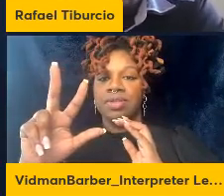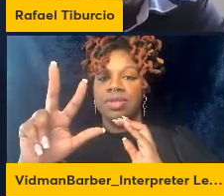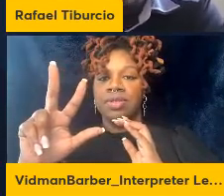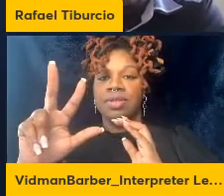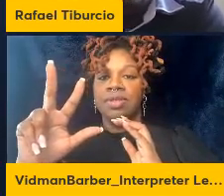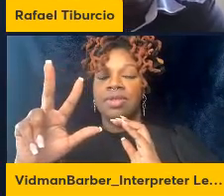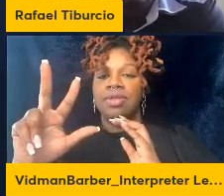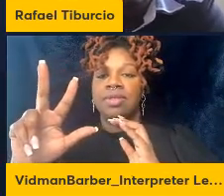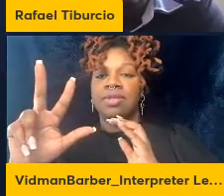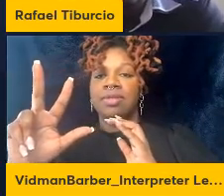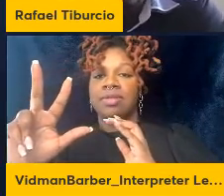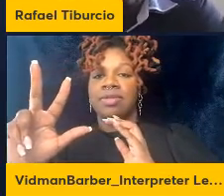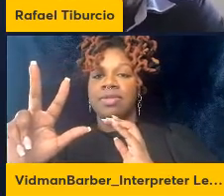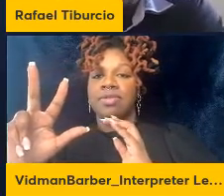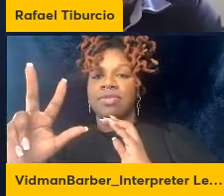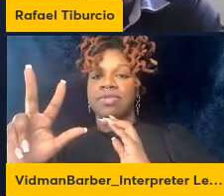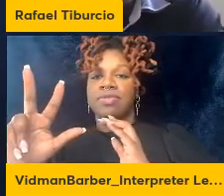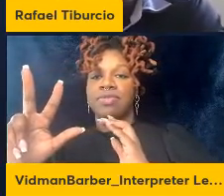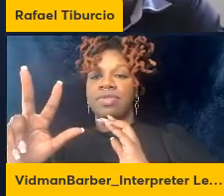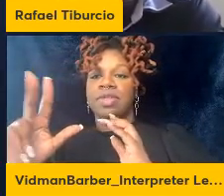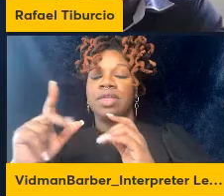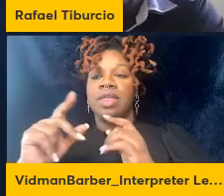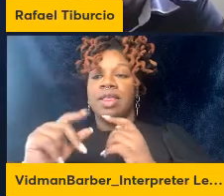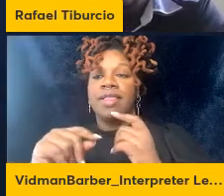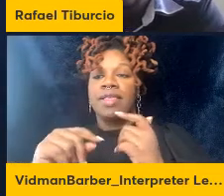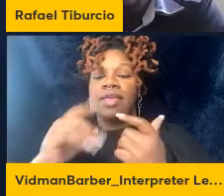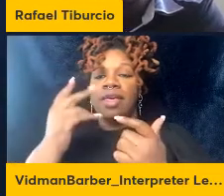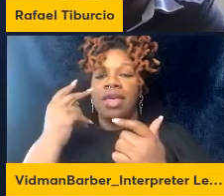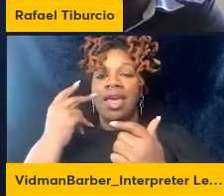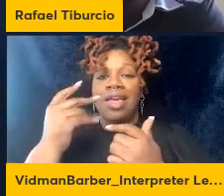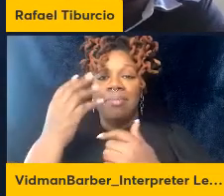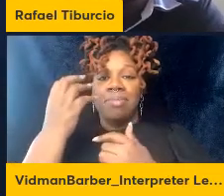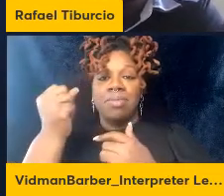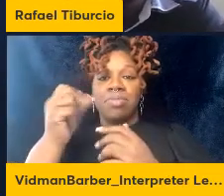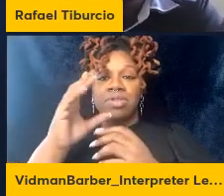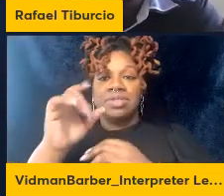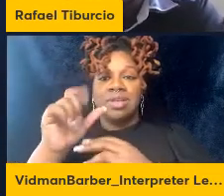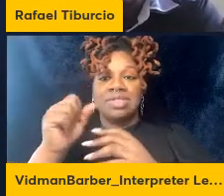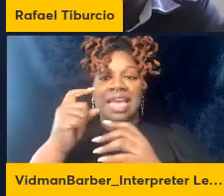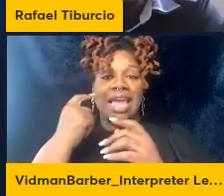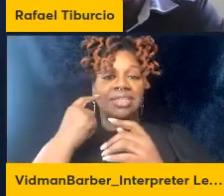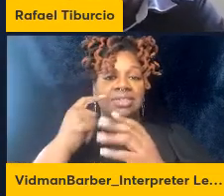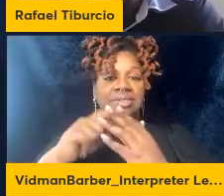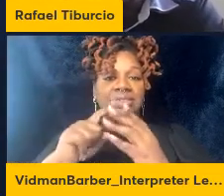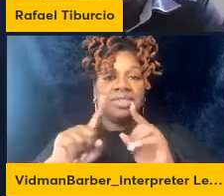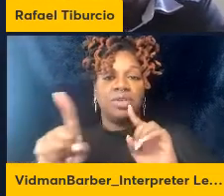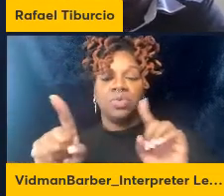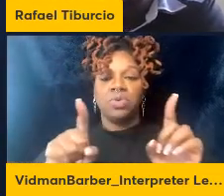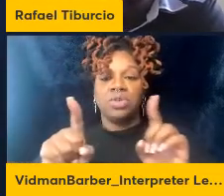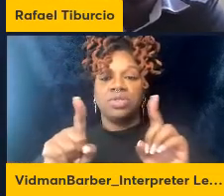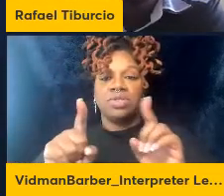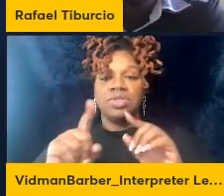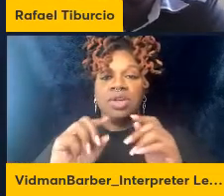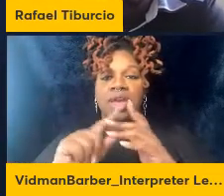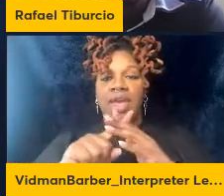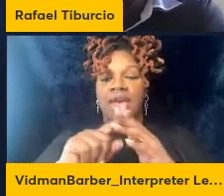memory cells they can distinguish at time point one and naivety cells can distinguish at both time points